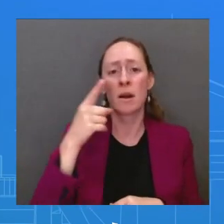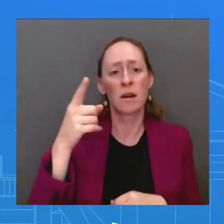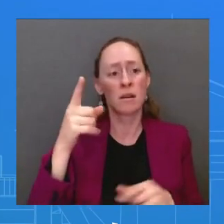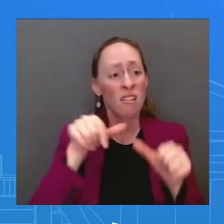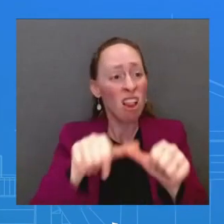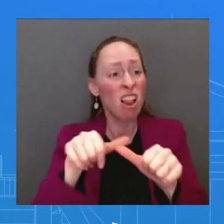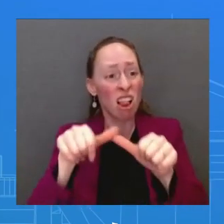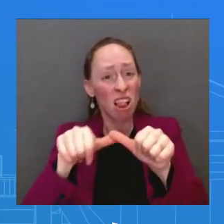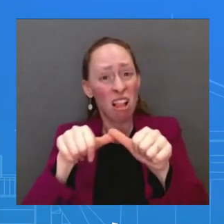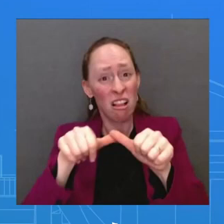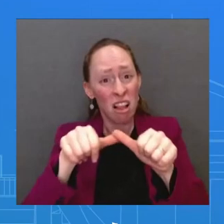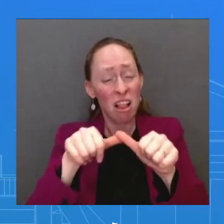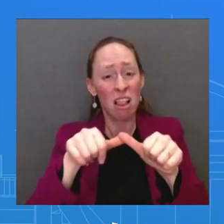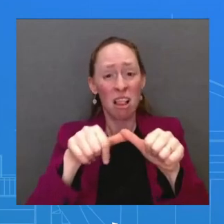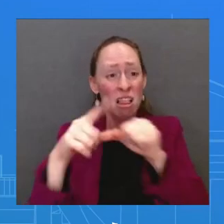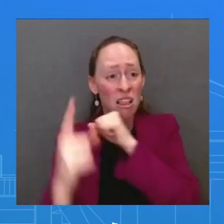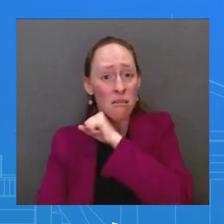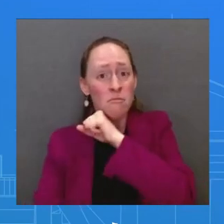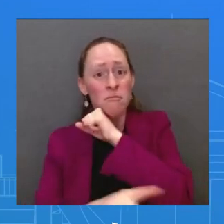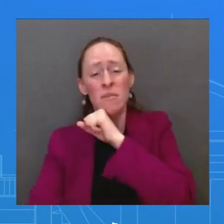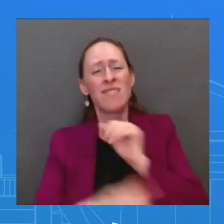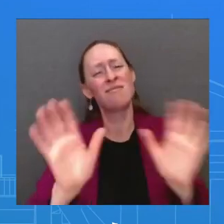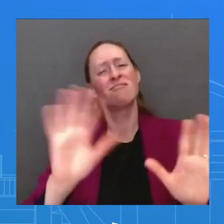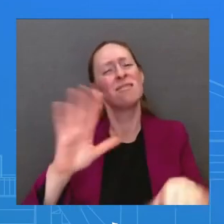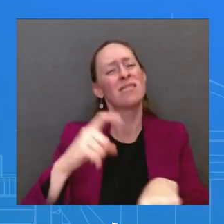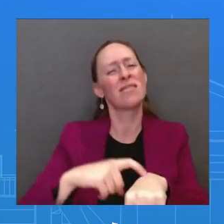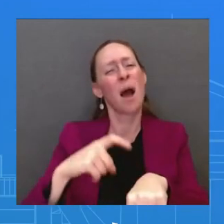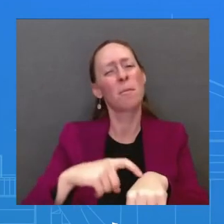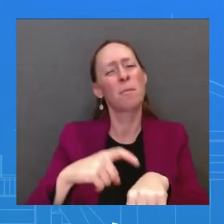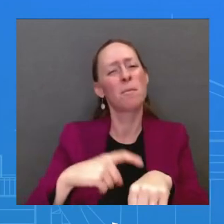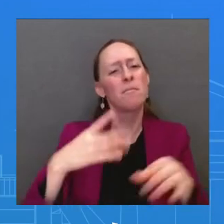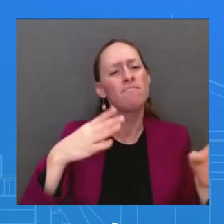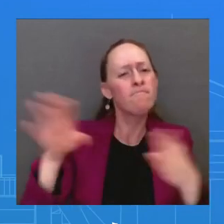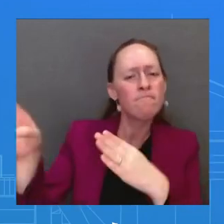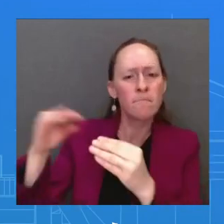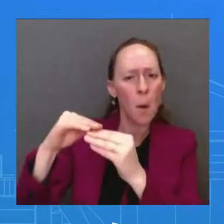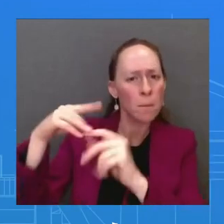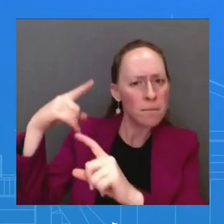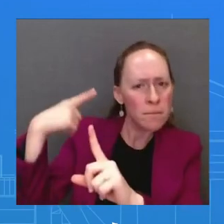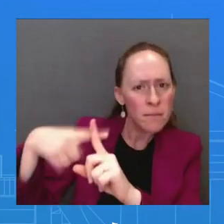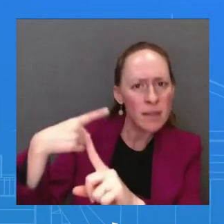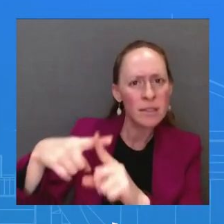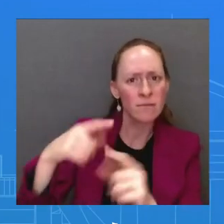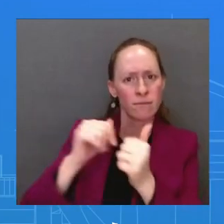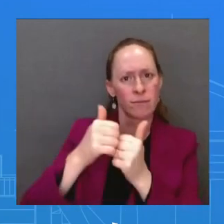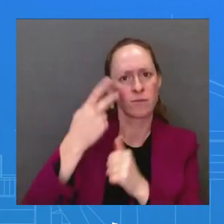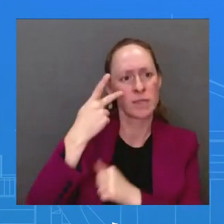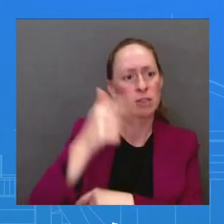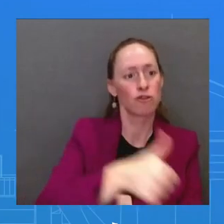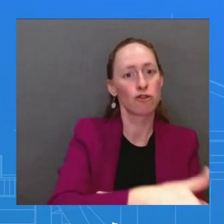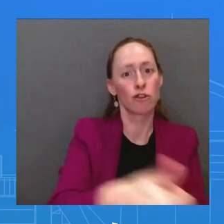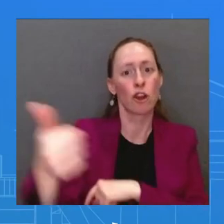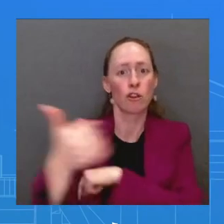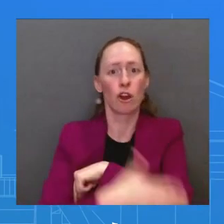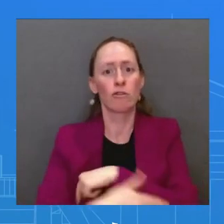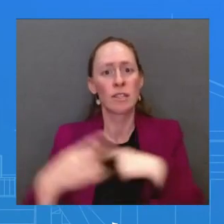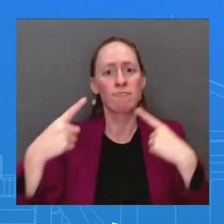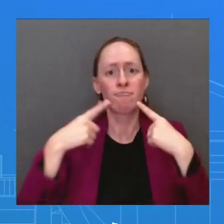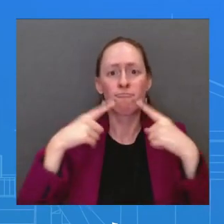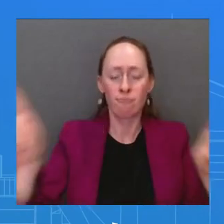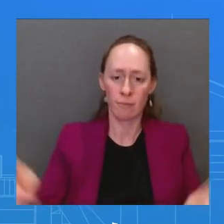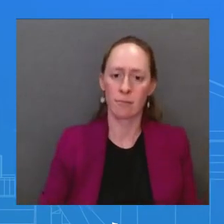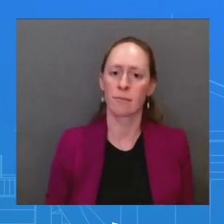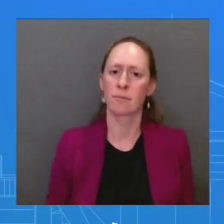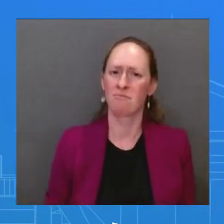States, not just by our closest allies, but by a very wide range and diverse set of countries. And we believe it will be embraced by the G20